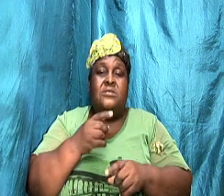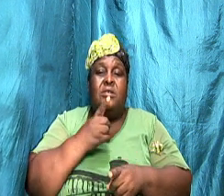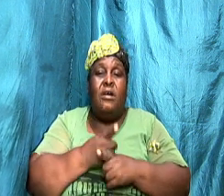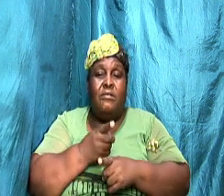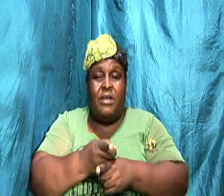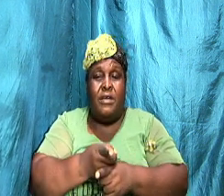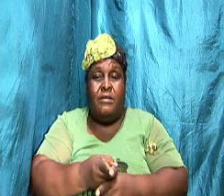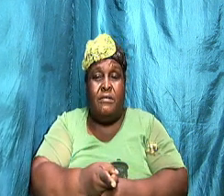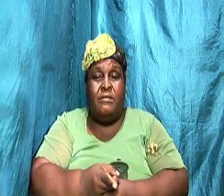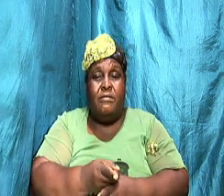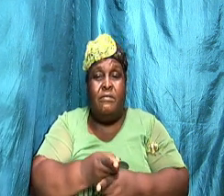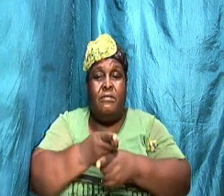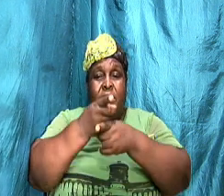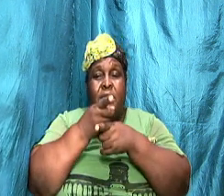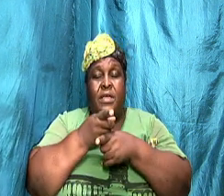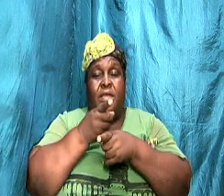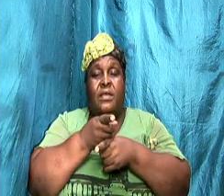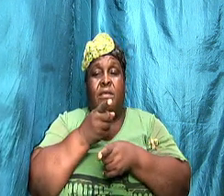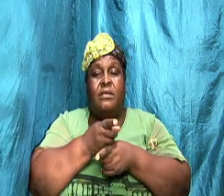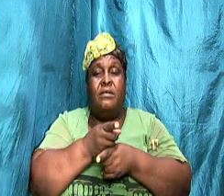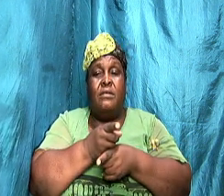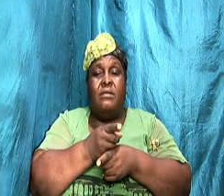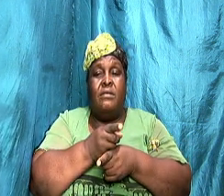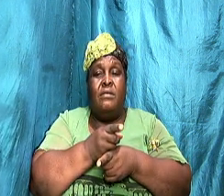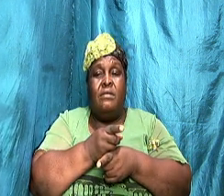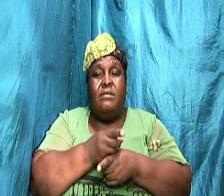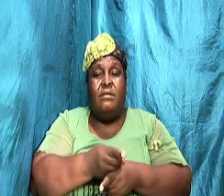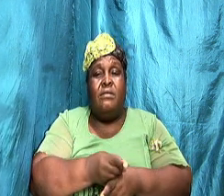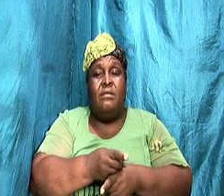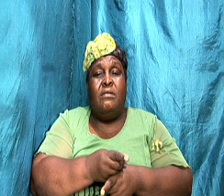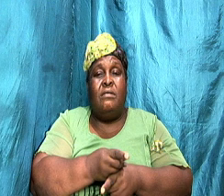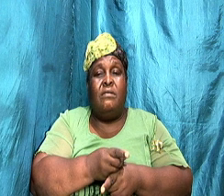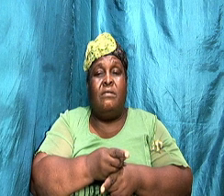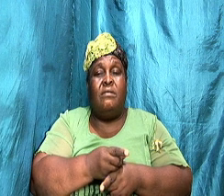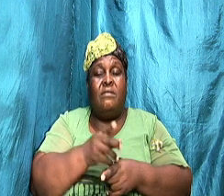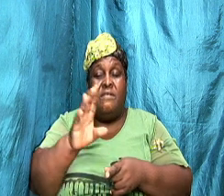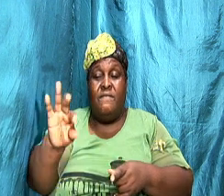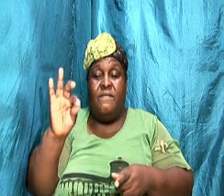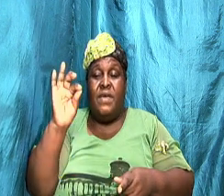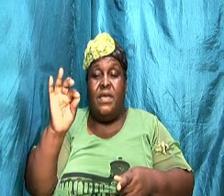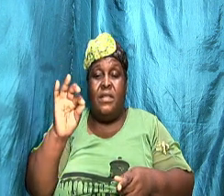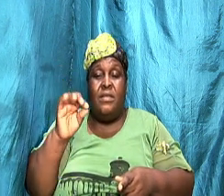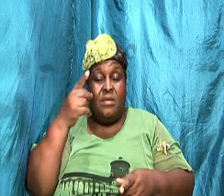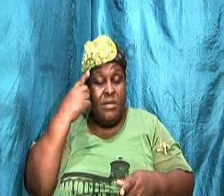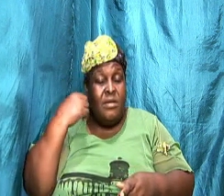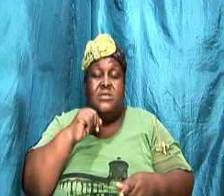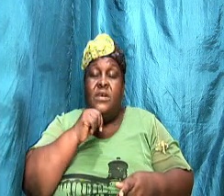or you're going find that because of the disagreement